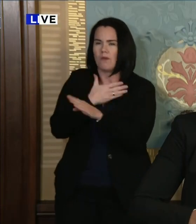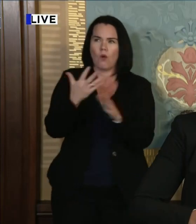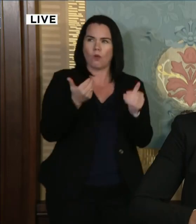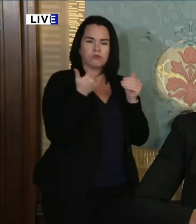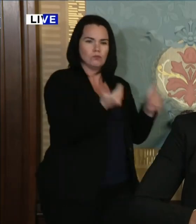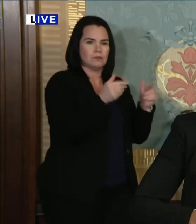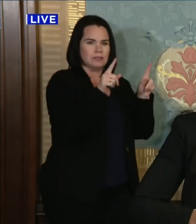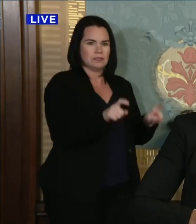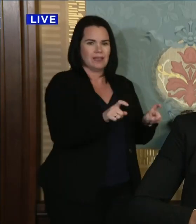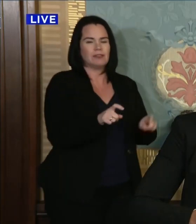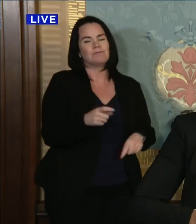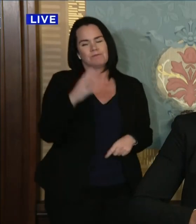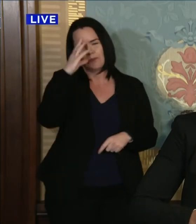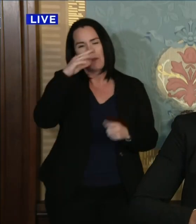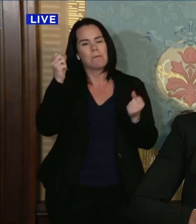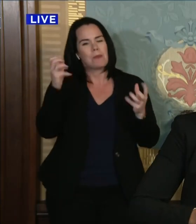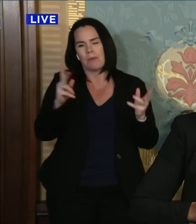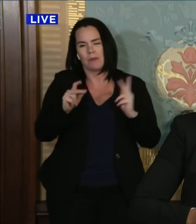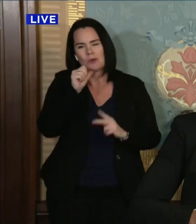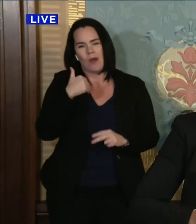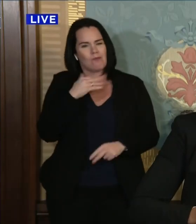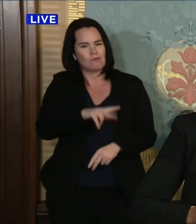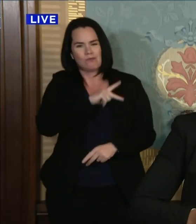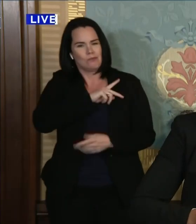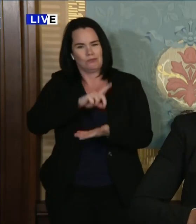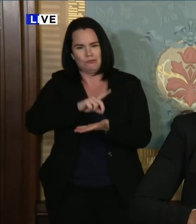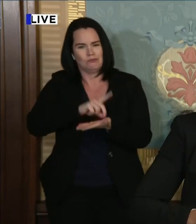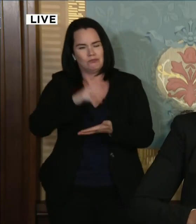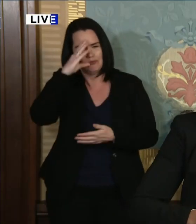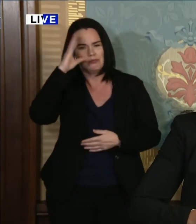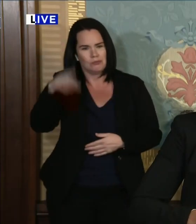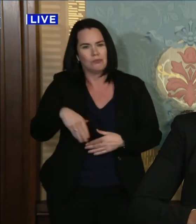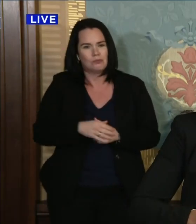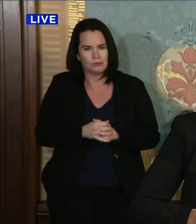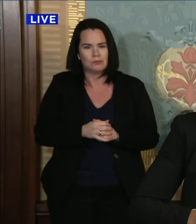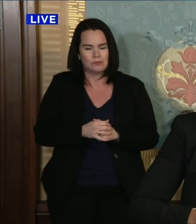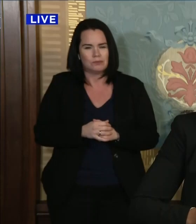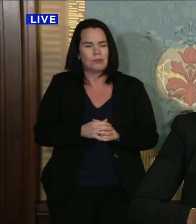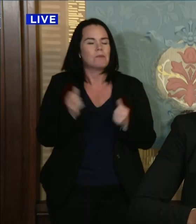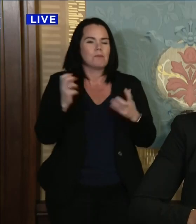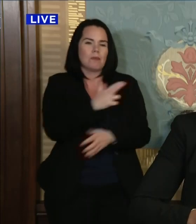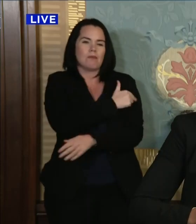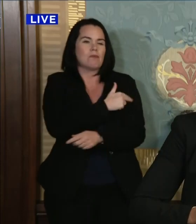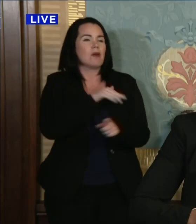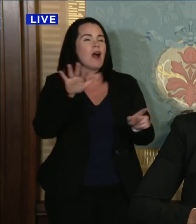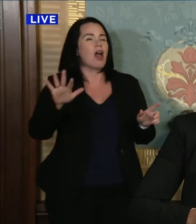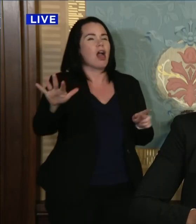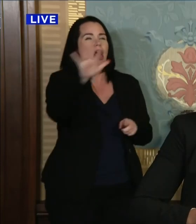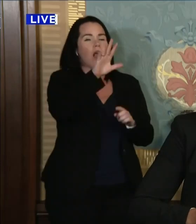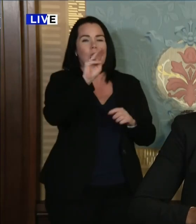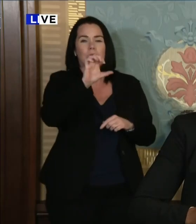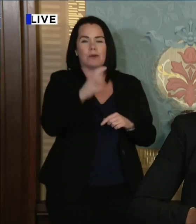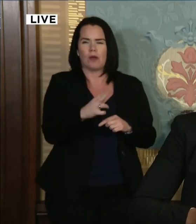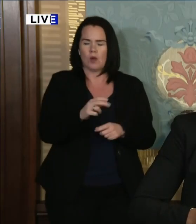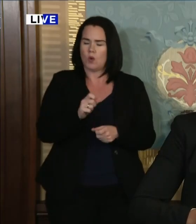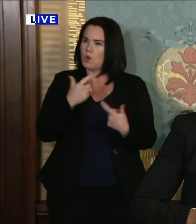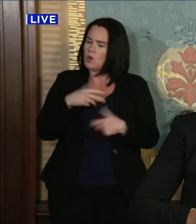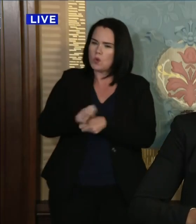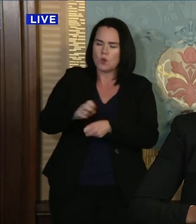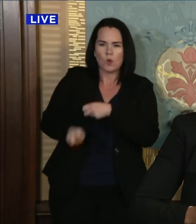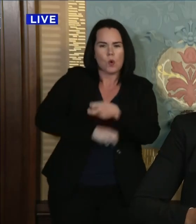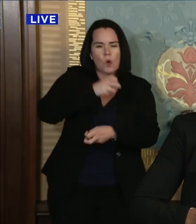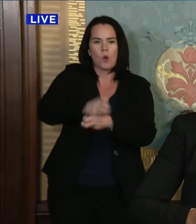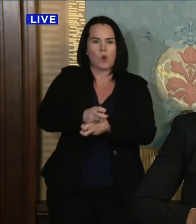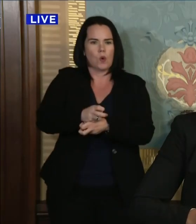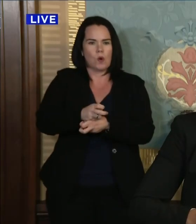unfortunately that's not the case for a lot of individuals. We know that our hospitals across the state are working hard. They have hotlines.